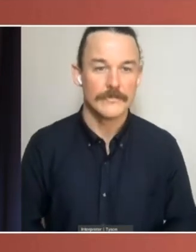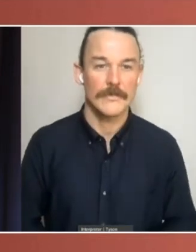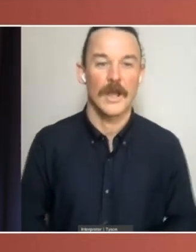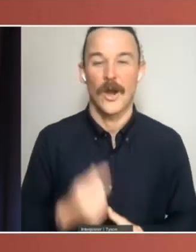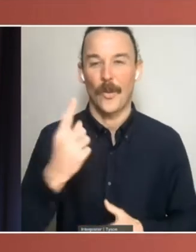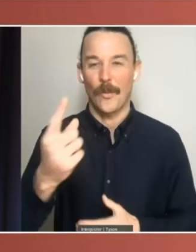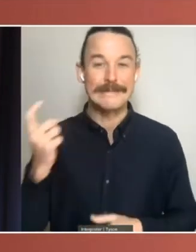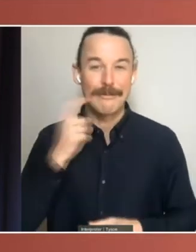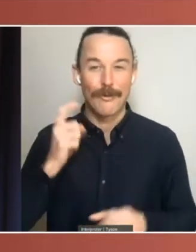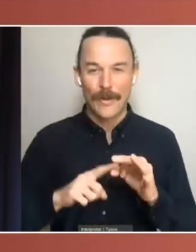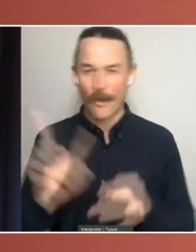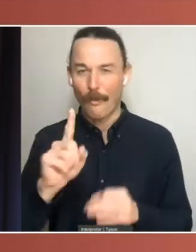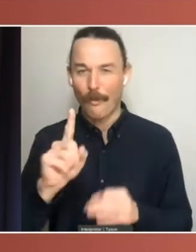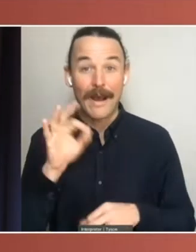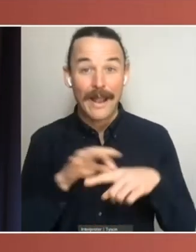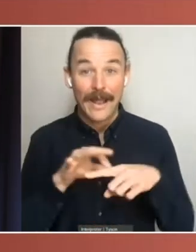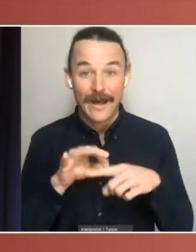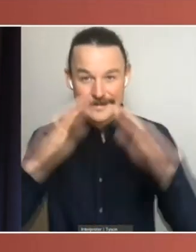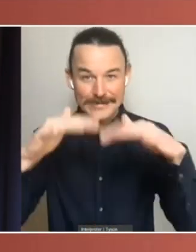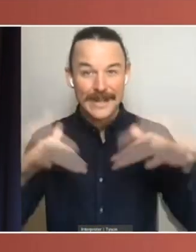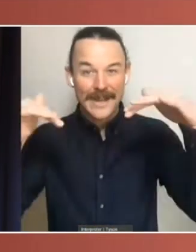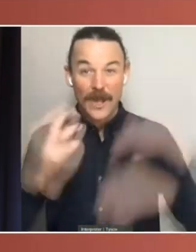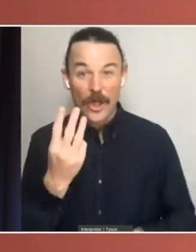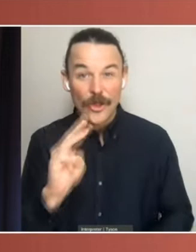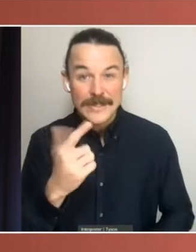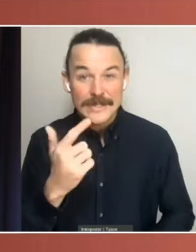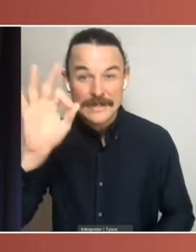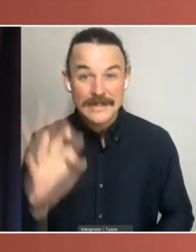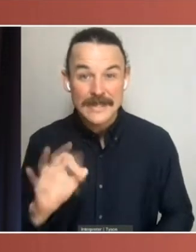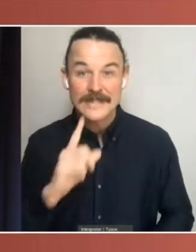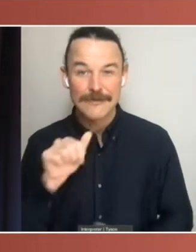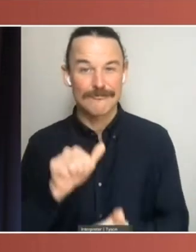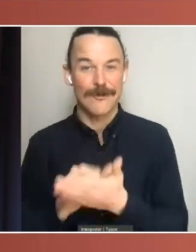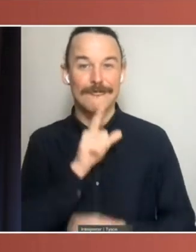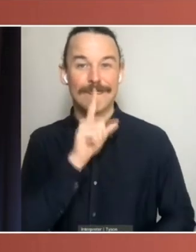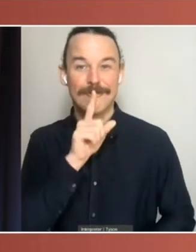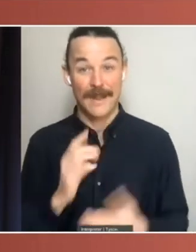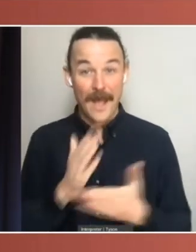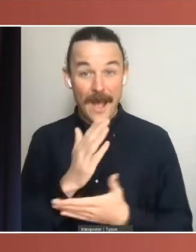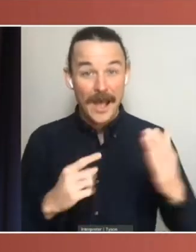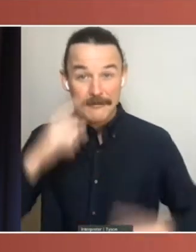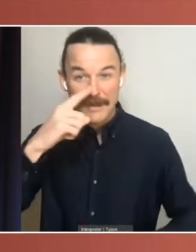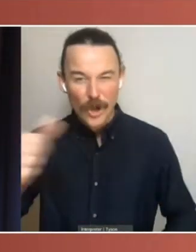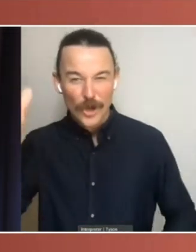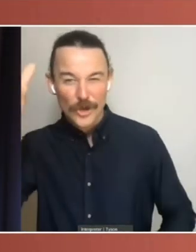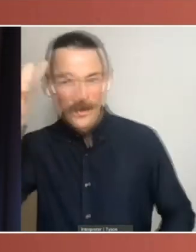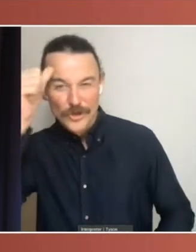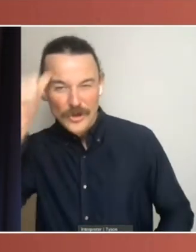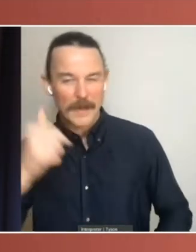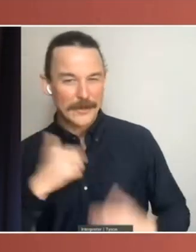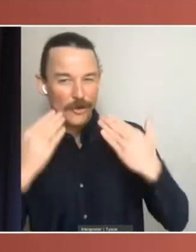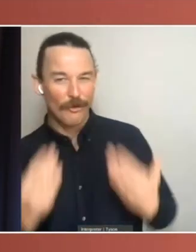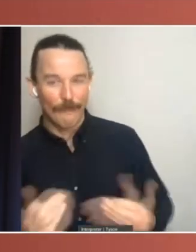is, only 30% correctly answered red. Half of respondents knew that they did not know, and about 20%